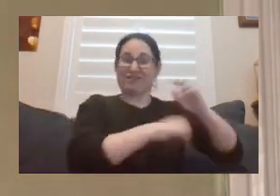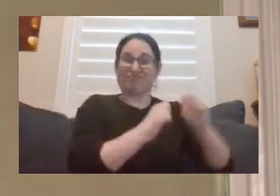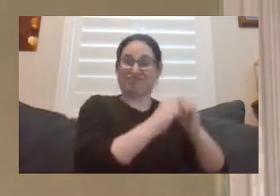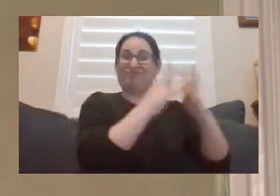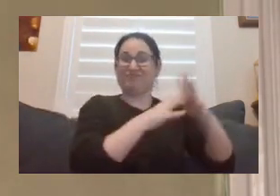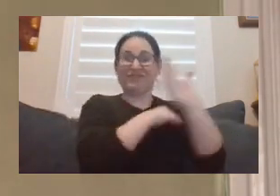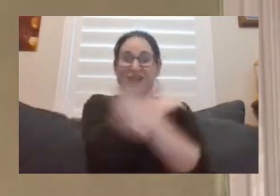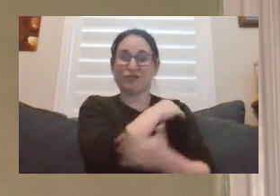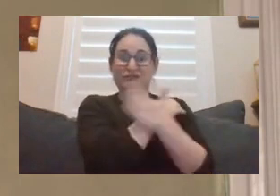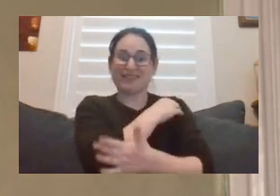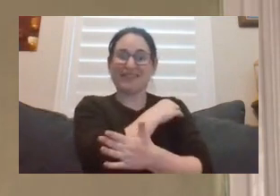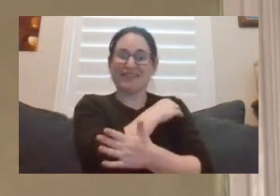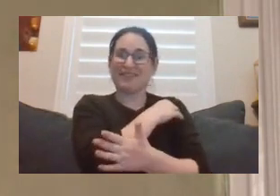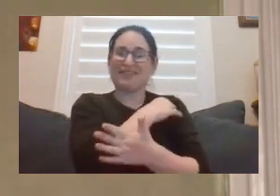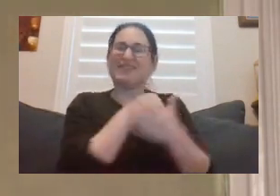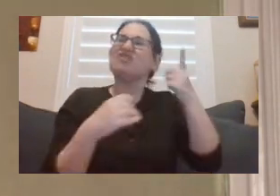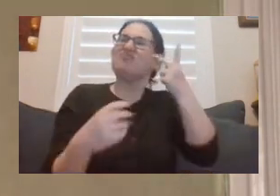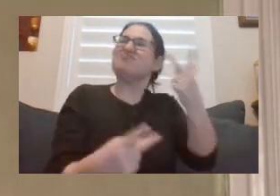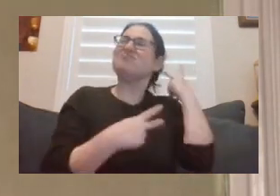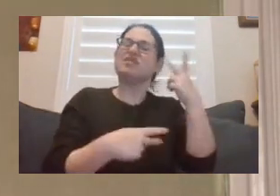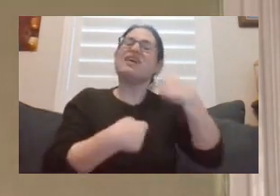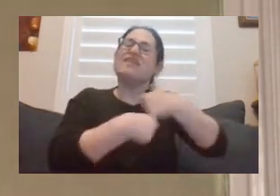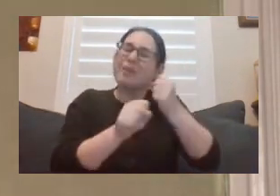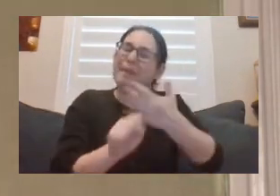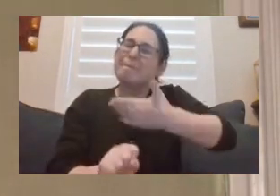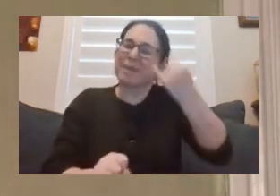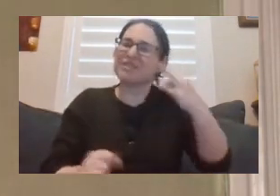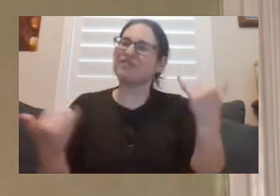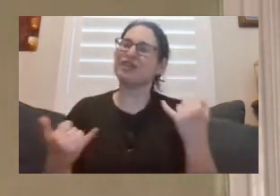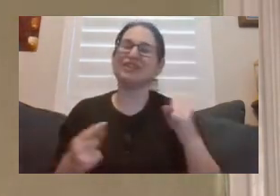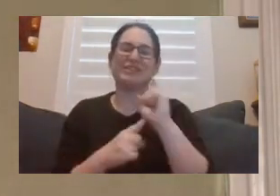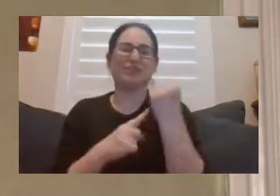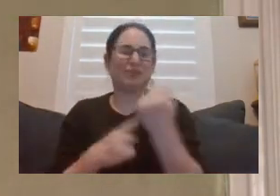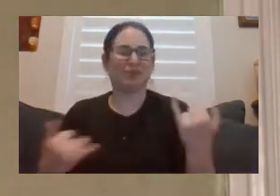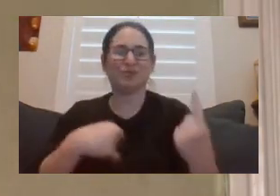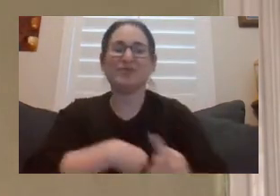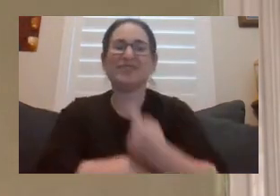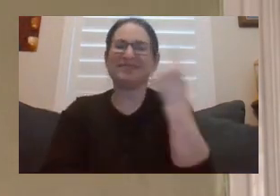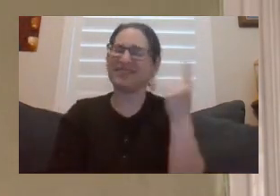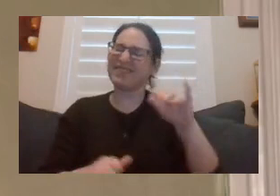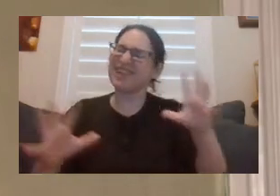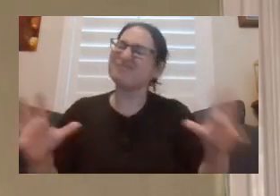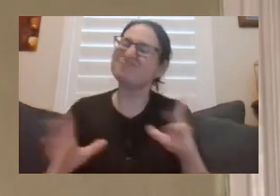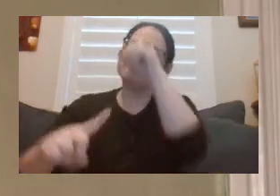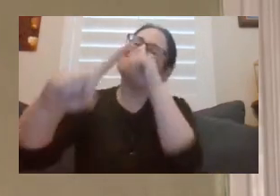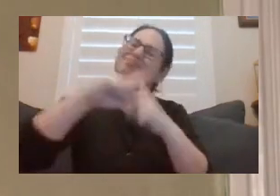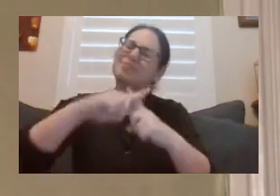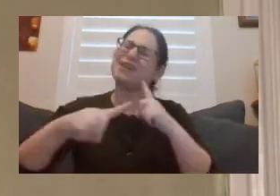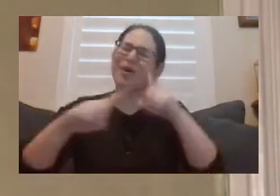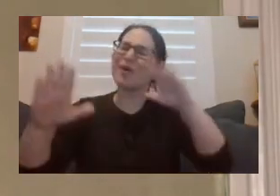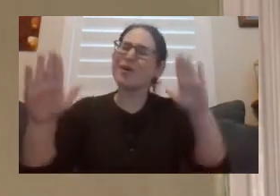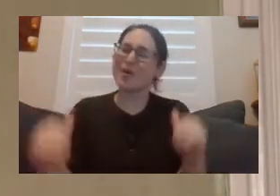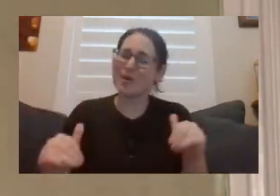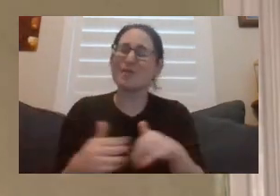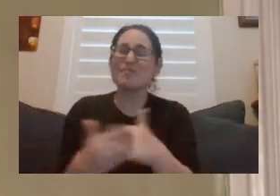situations. I hope you enjoyed hearing this story today and join us here at the museum in continuing to learn more about those that came before